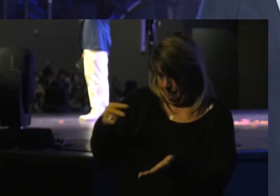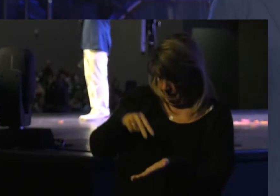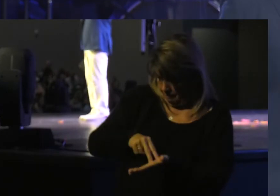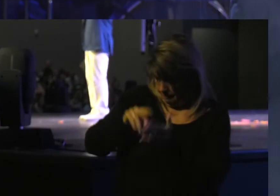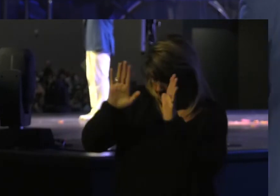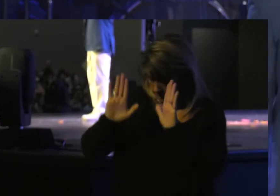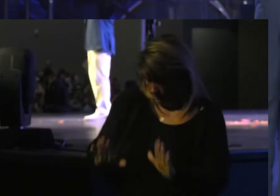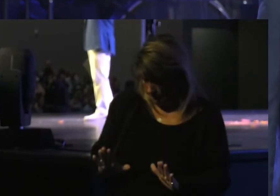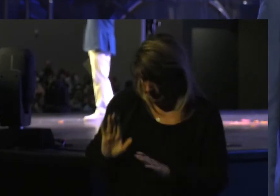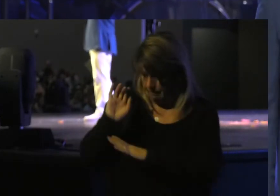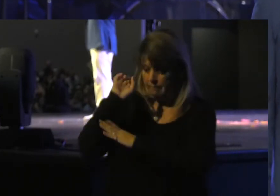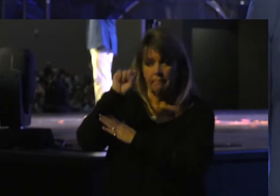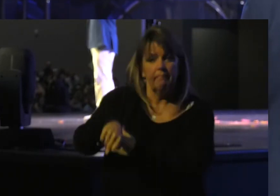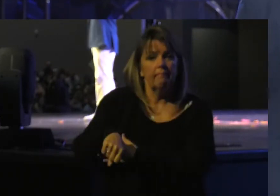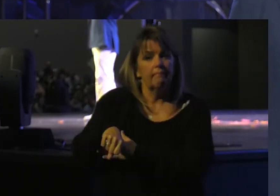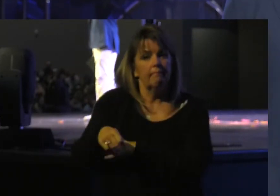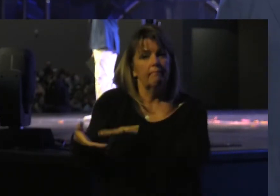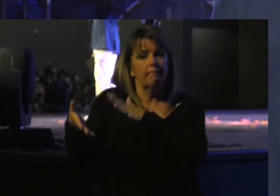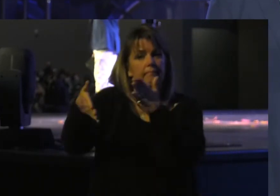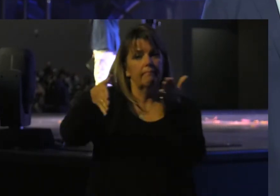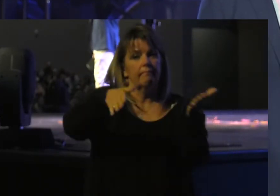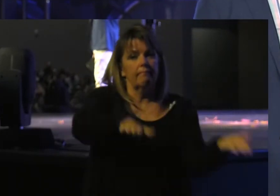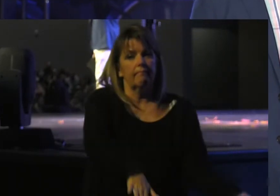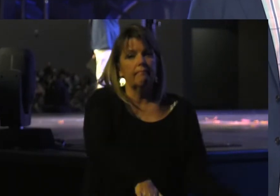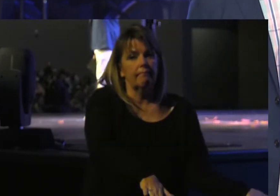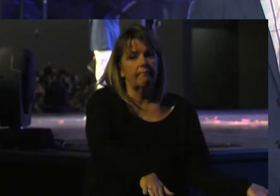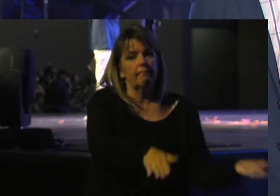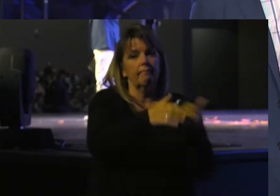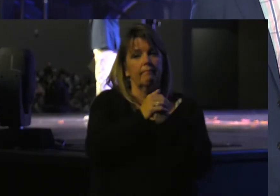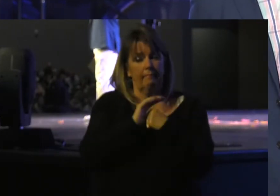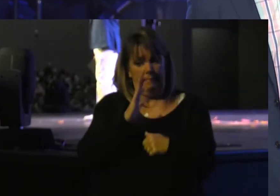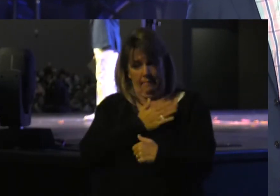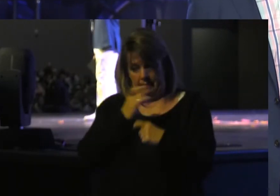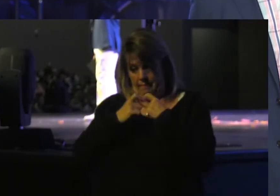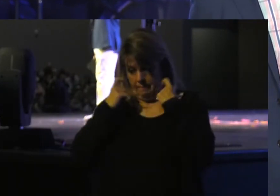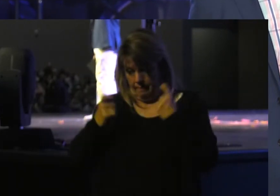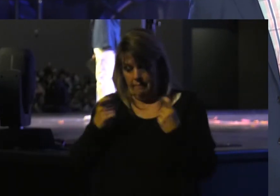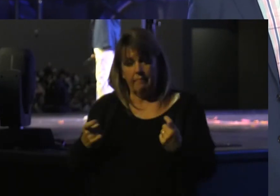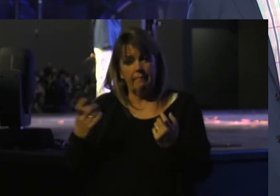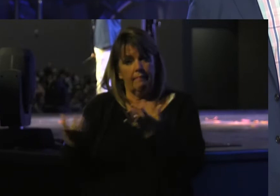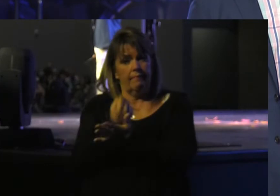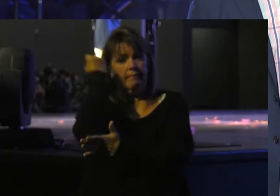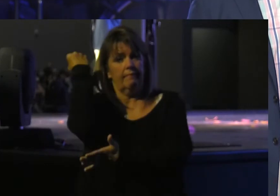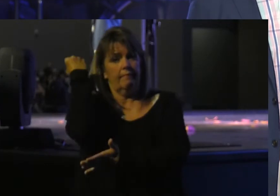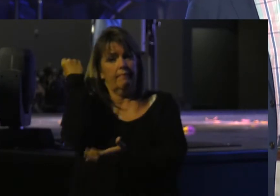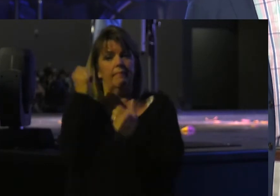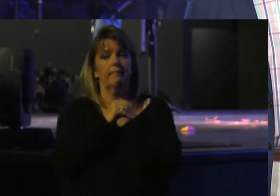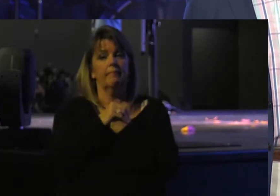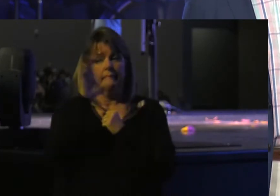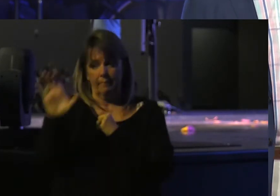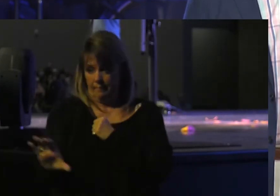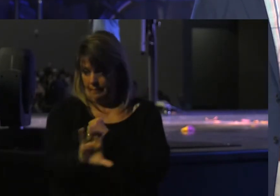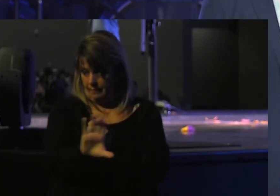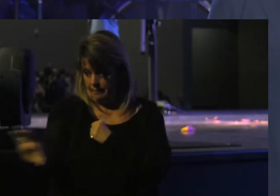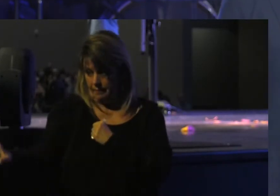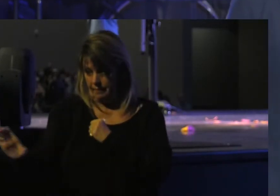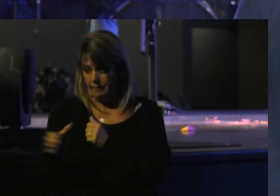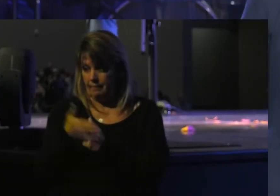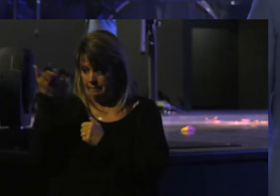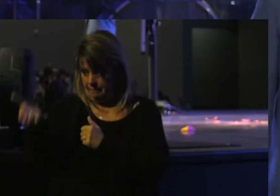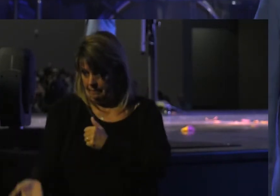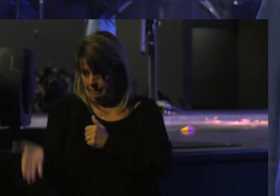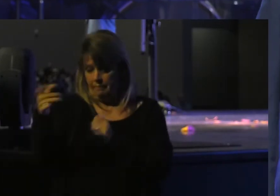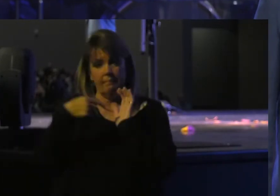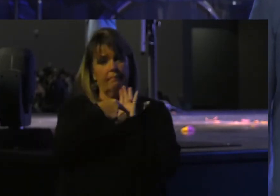Overcoming The death Nail Condemnation That our Sin Deserved So the Cross Is the